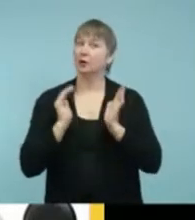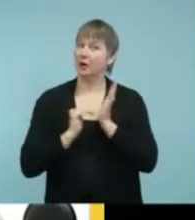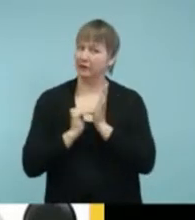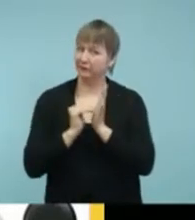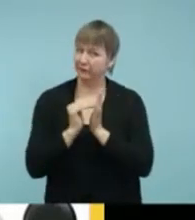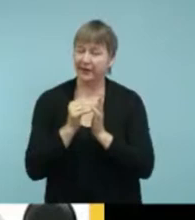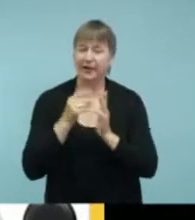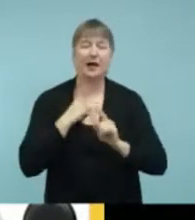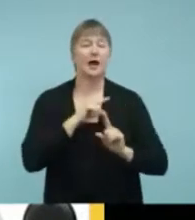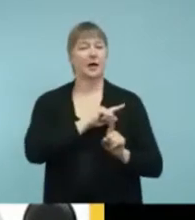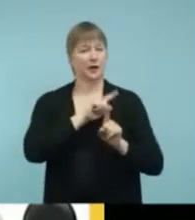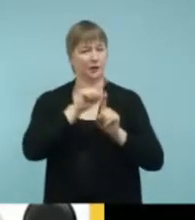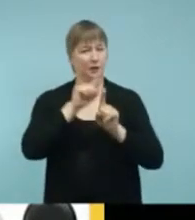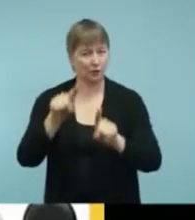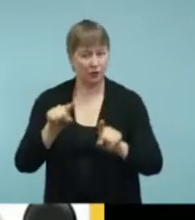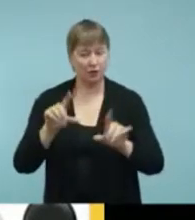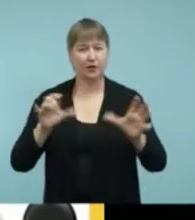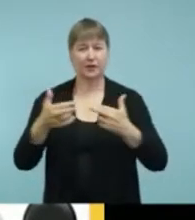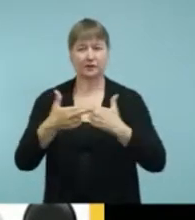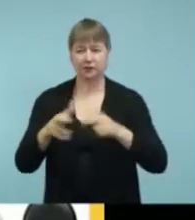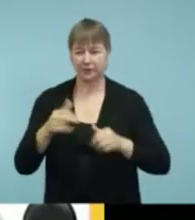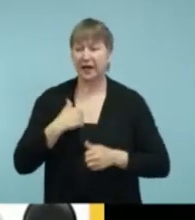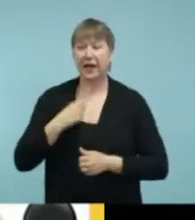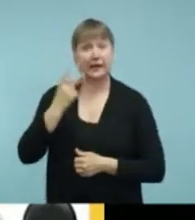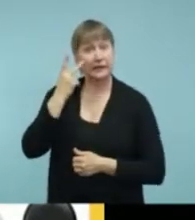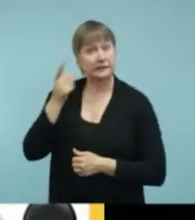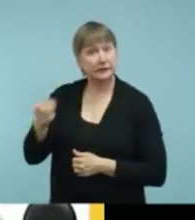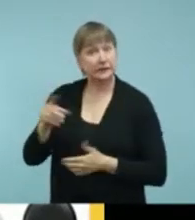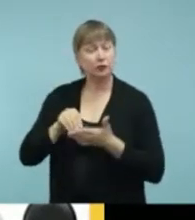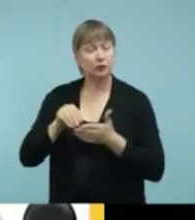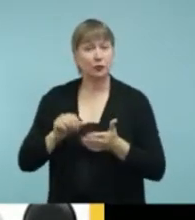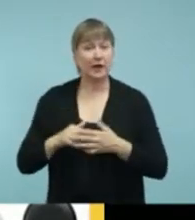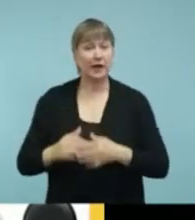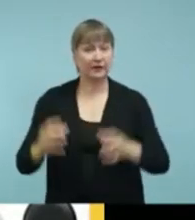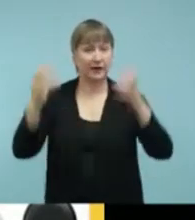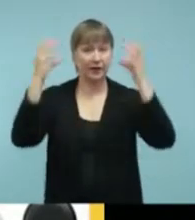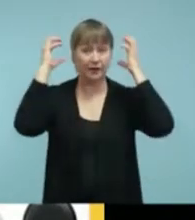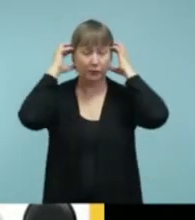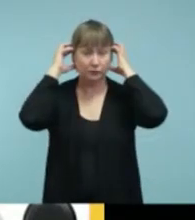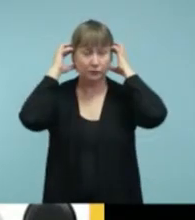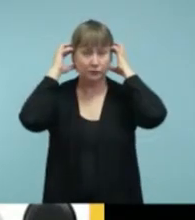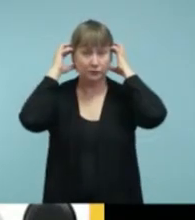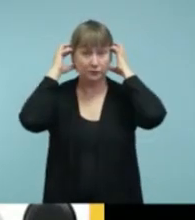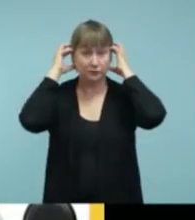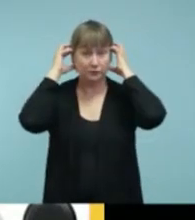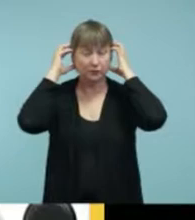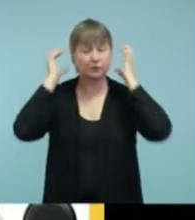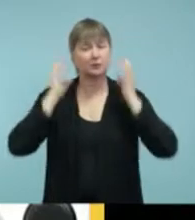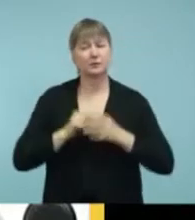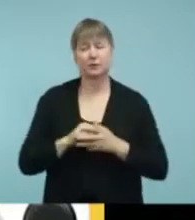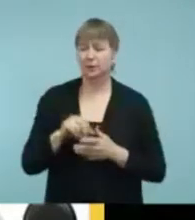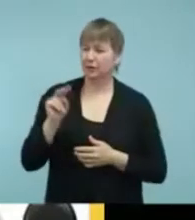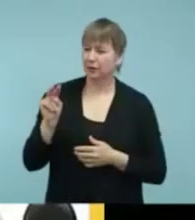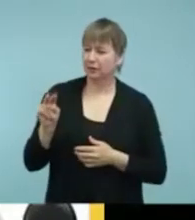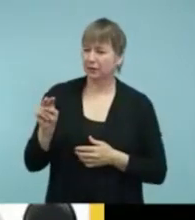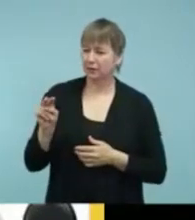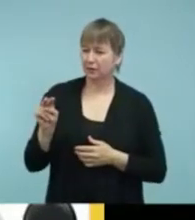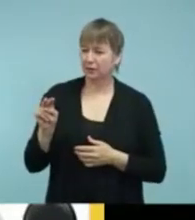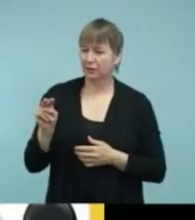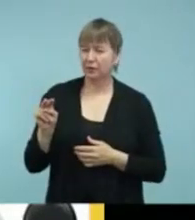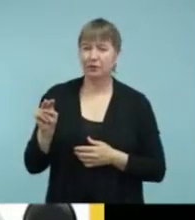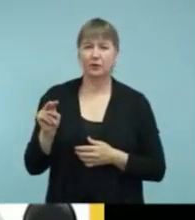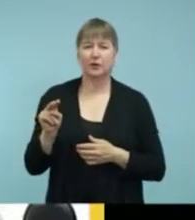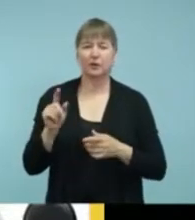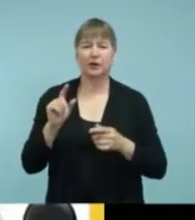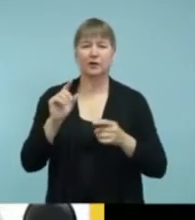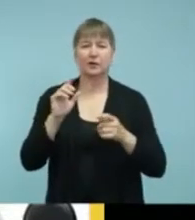the student is wearing headphones. And the headphones, oh, I'm seeing your internet connection is unstable.